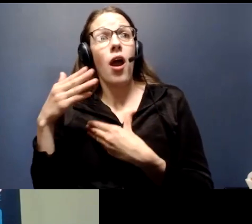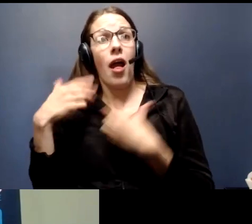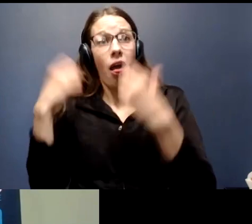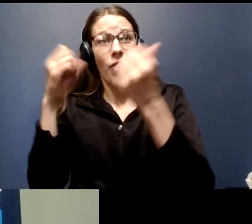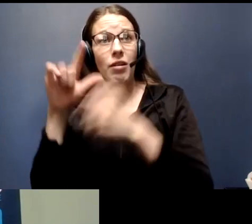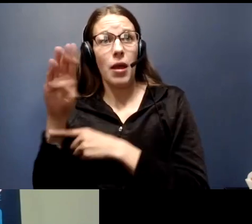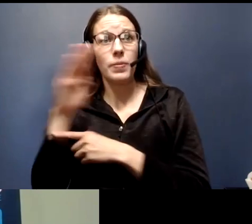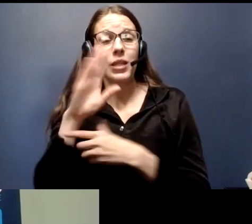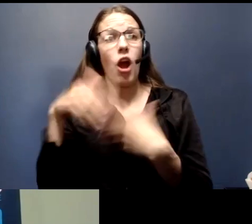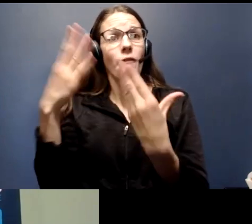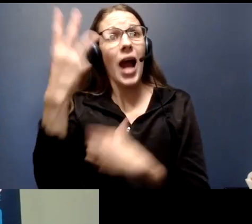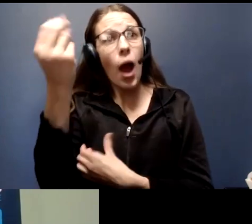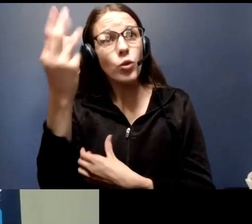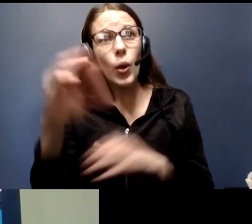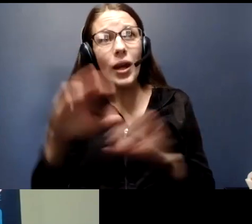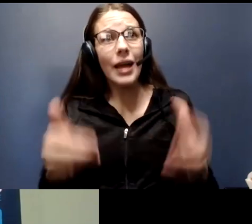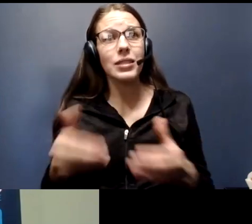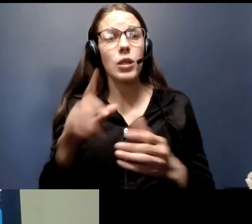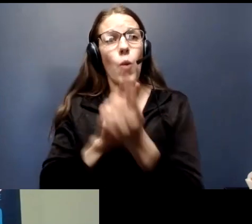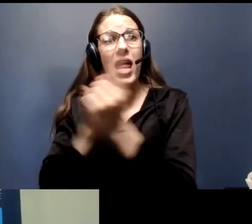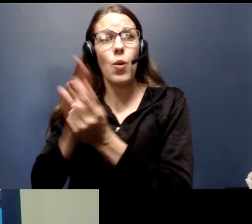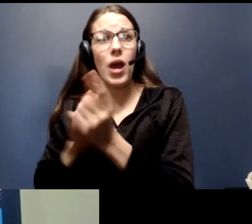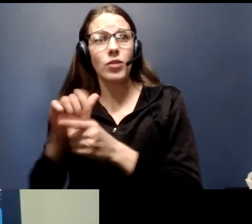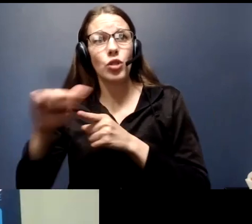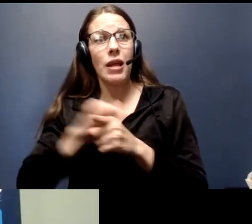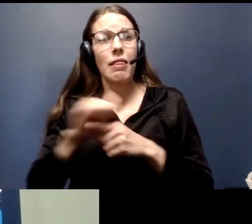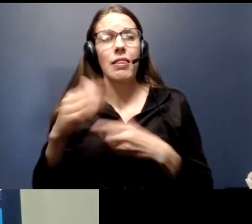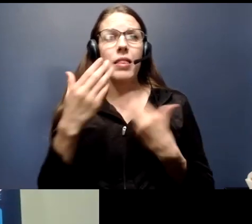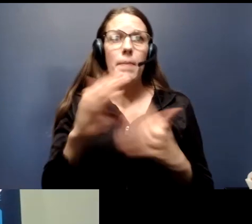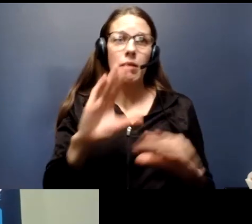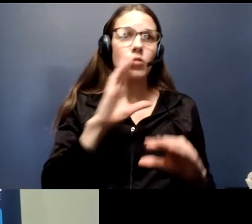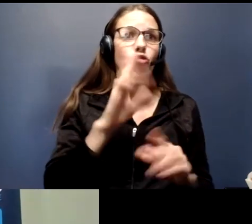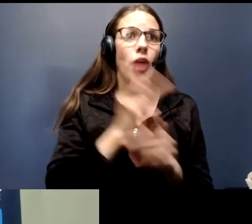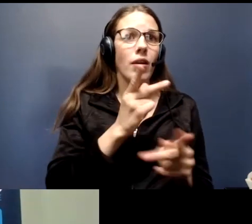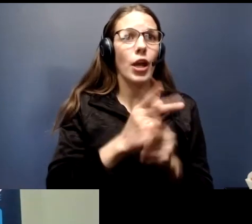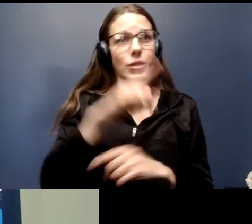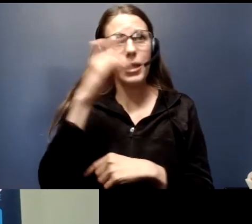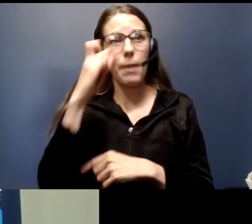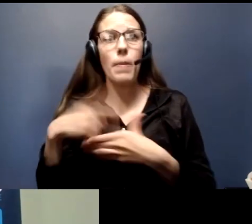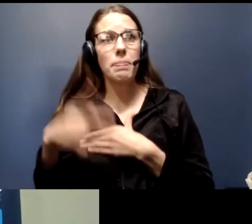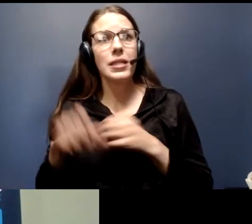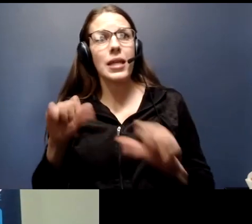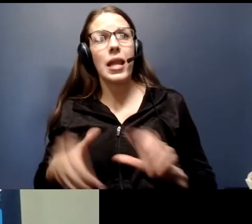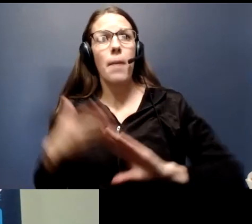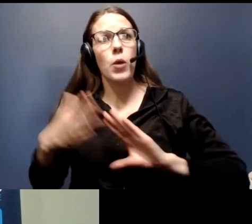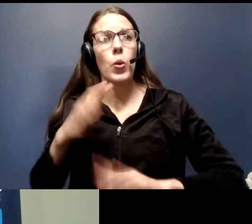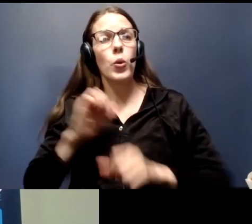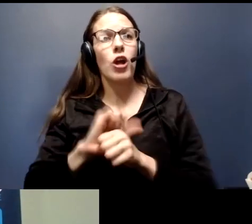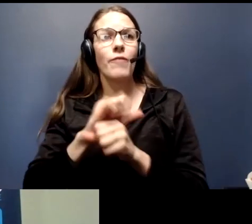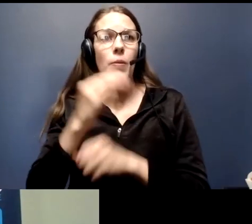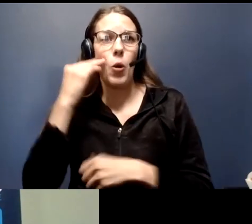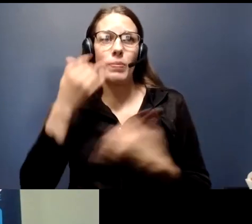classes. Limited child care and summer programs can operate, but working from home will still be strongly